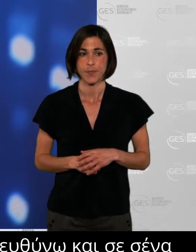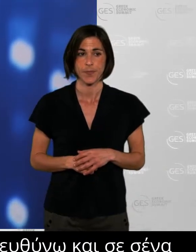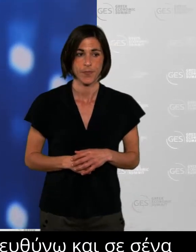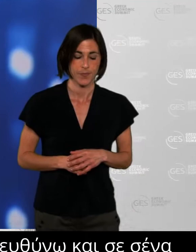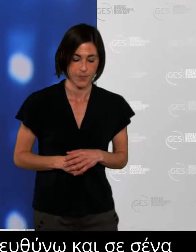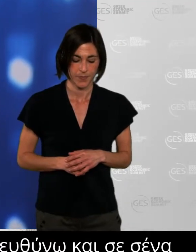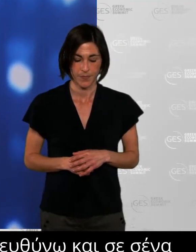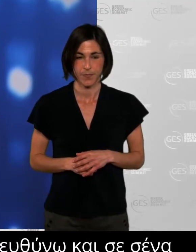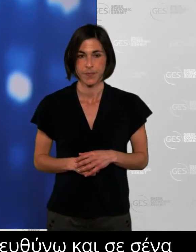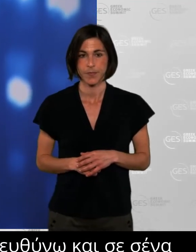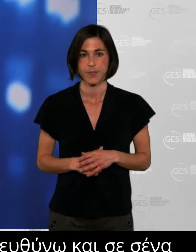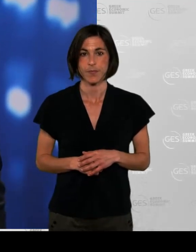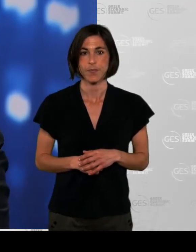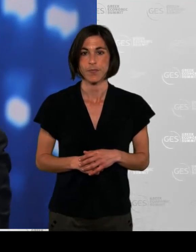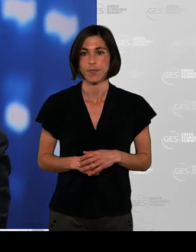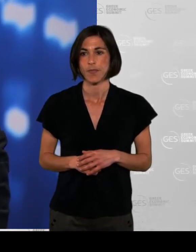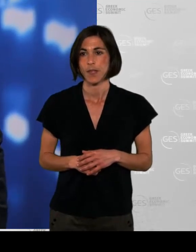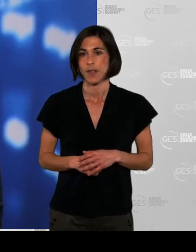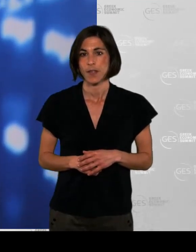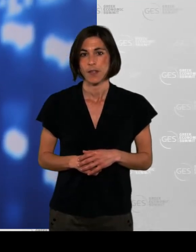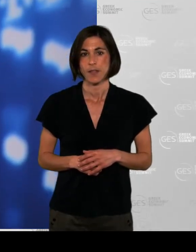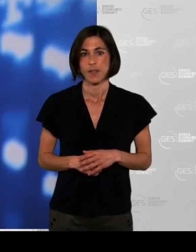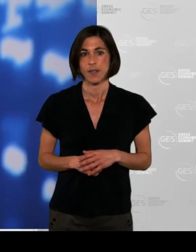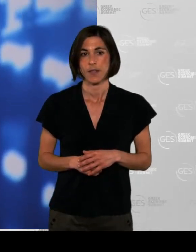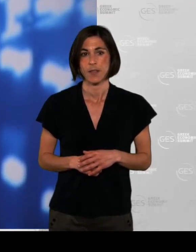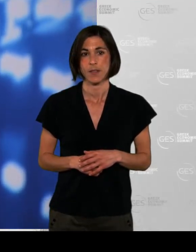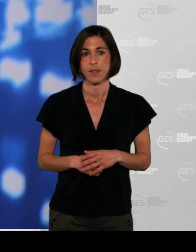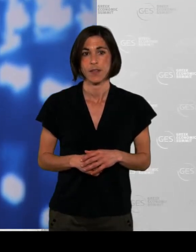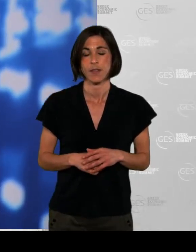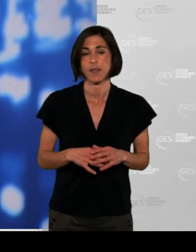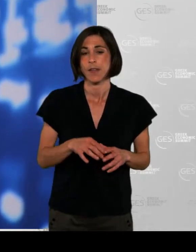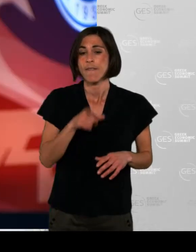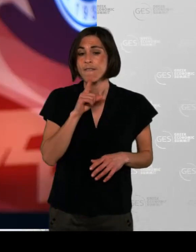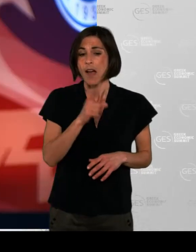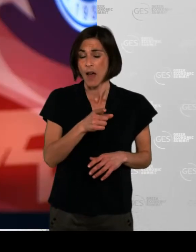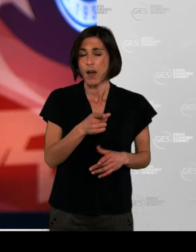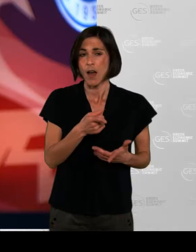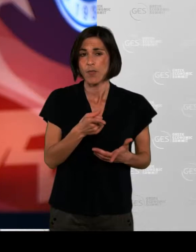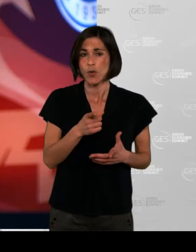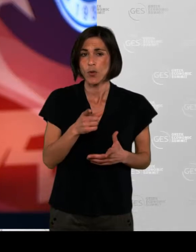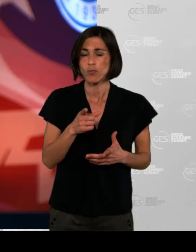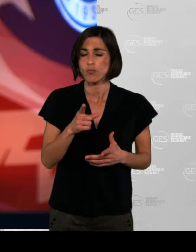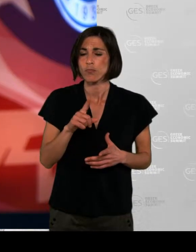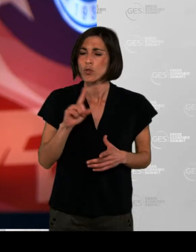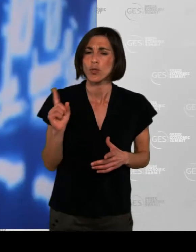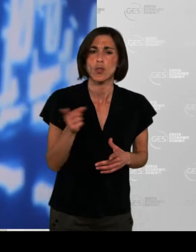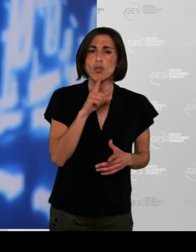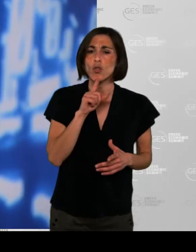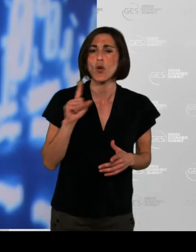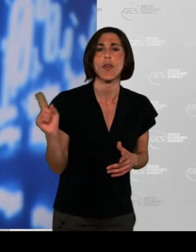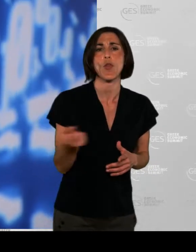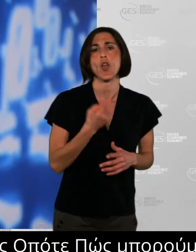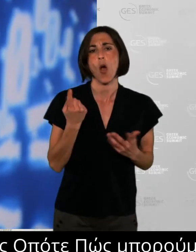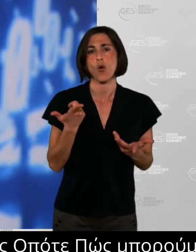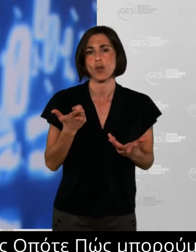is the case as well for leaders. So how can we make sure that we deliver an effective vision and purpose to our organization?